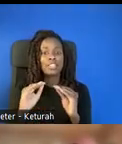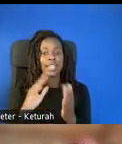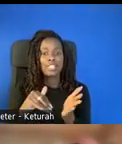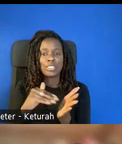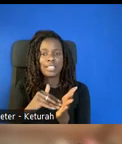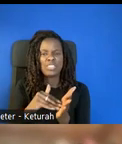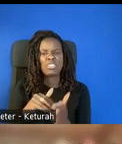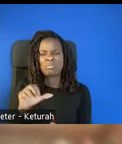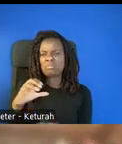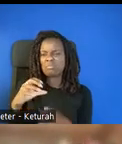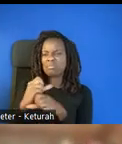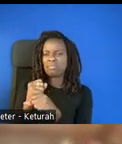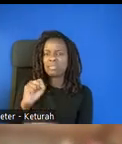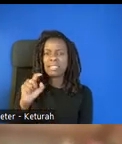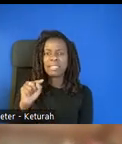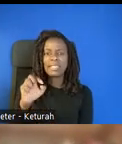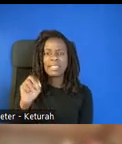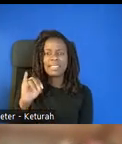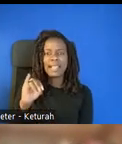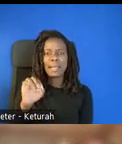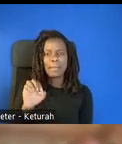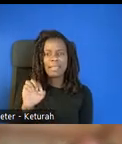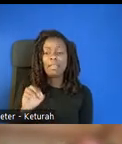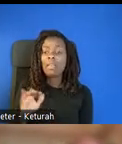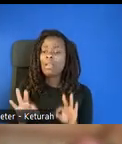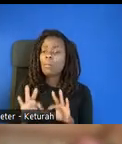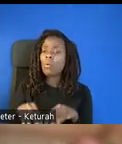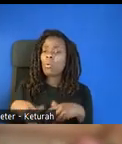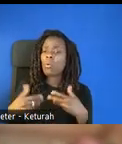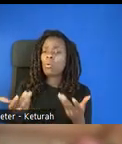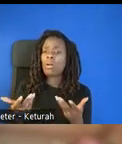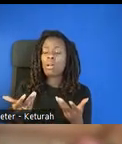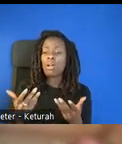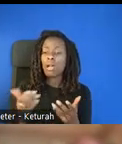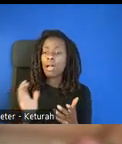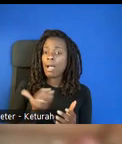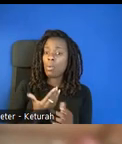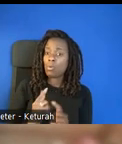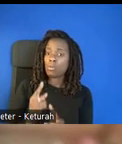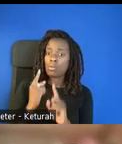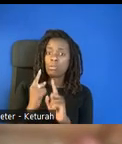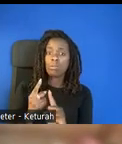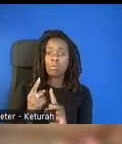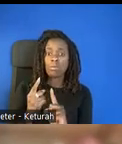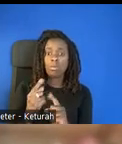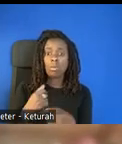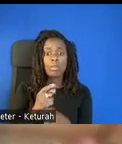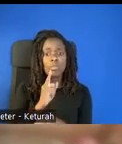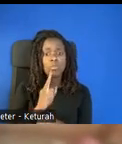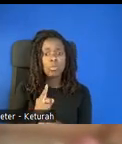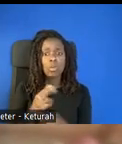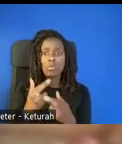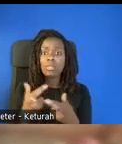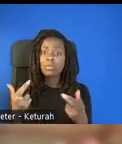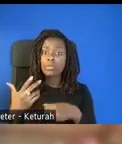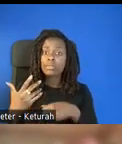I think what's really important is that our big charge at STEMI is to ensure that there are resources that